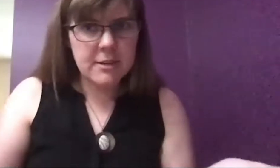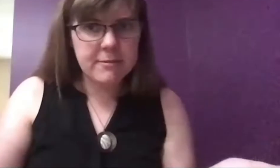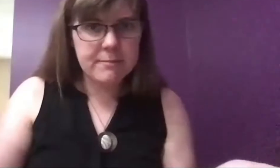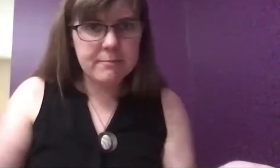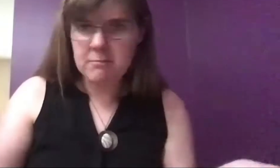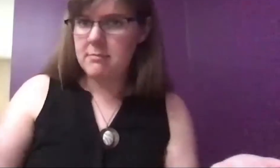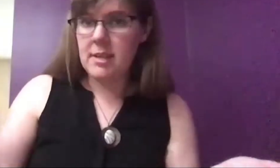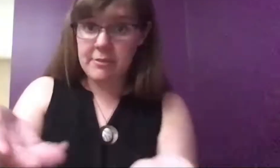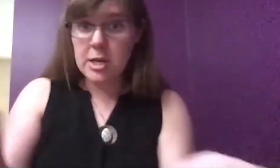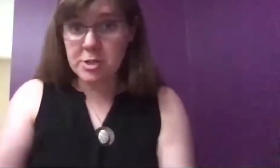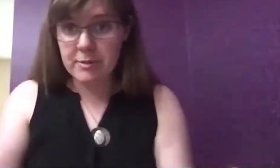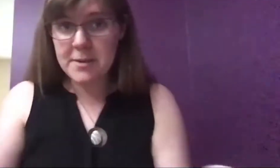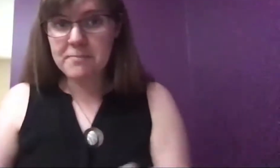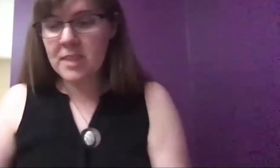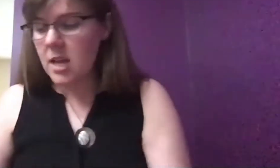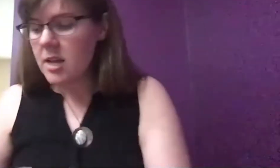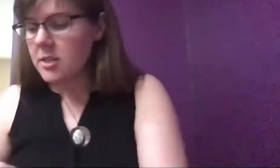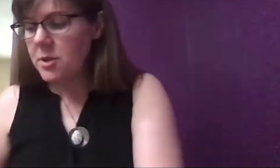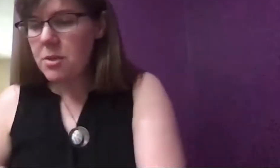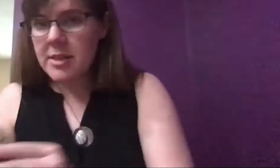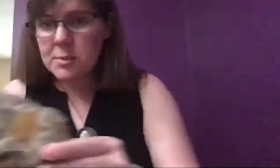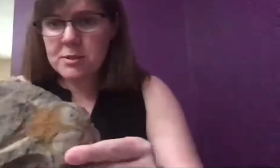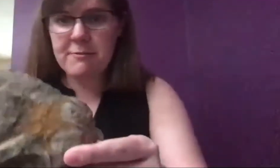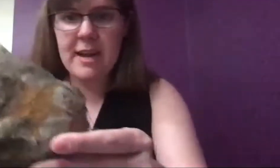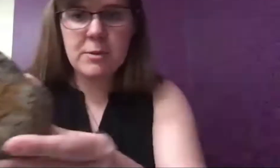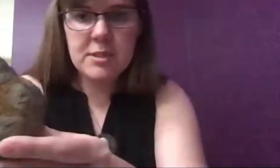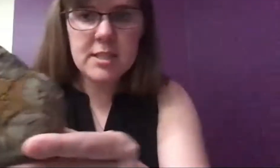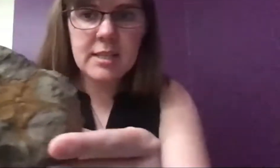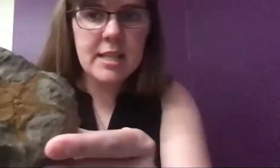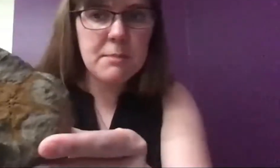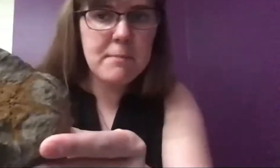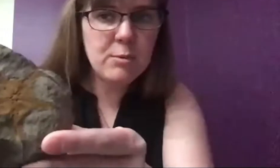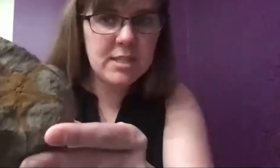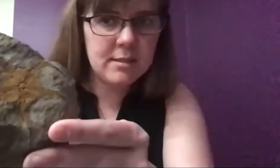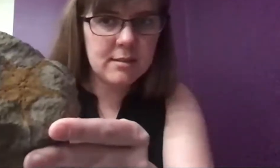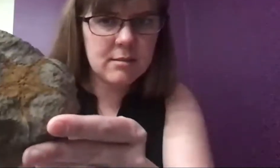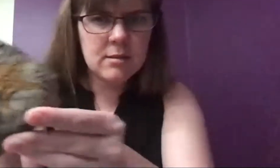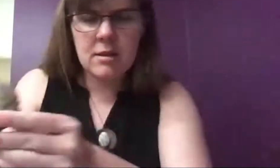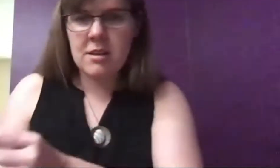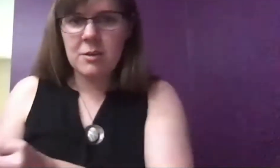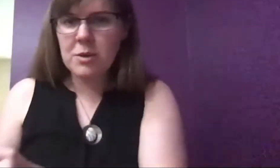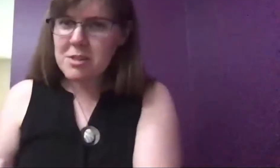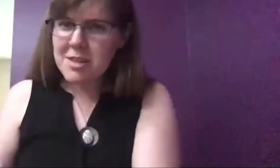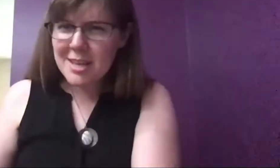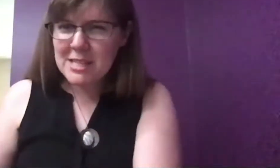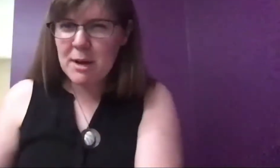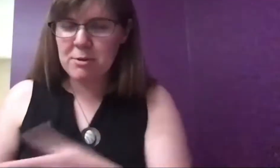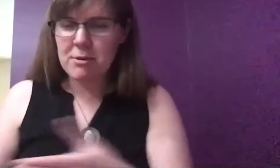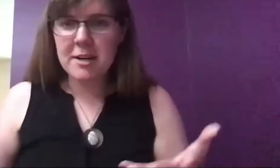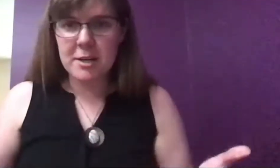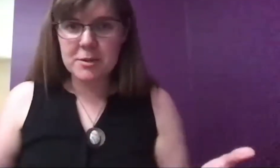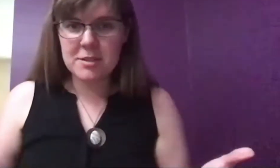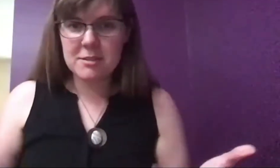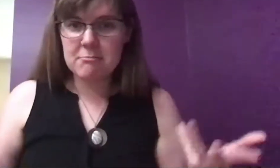starfish live? They live in the ocean, right? So this was found in the mountains. What do you think that means about